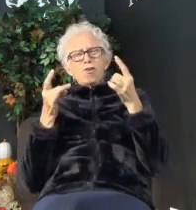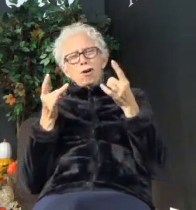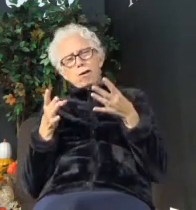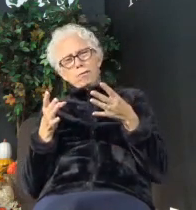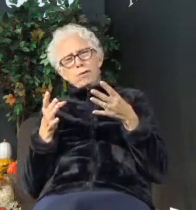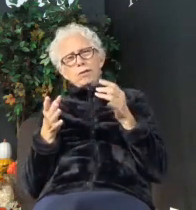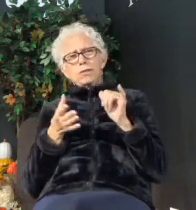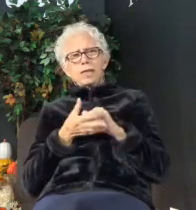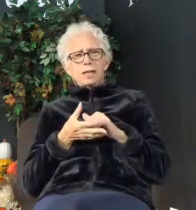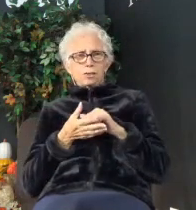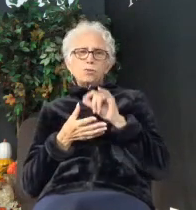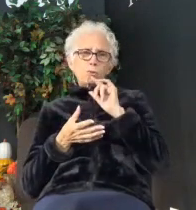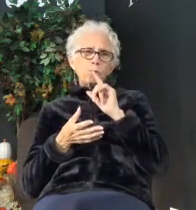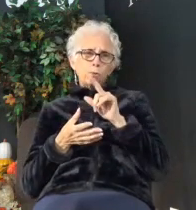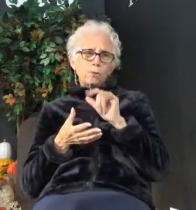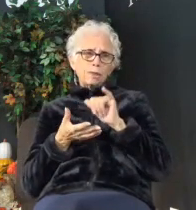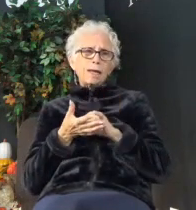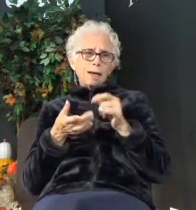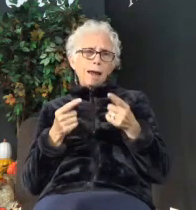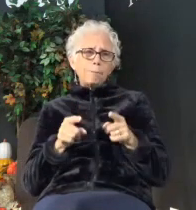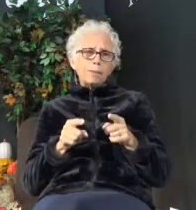that's a reality that happens.